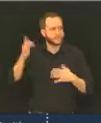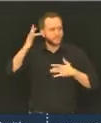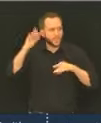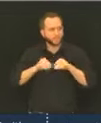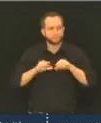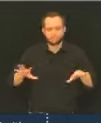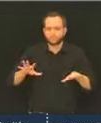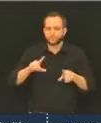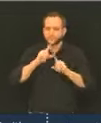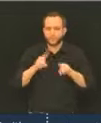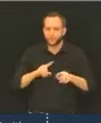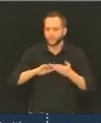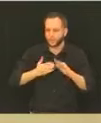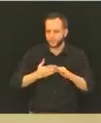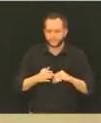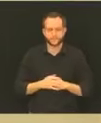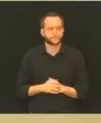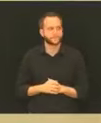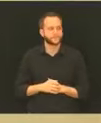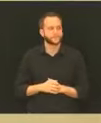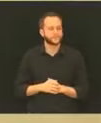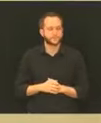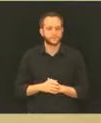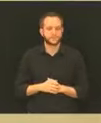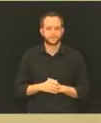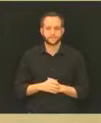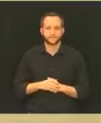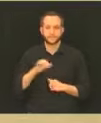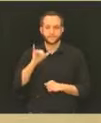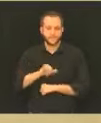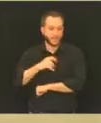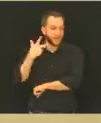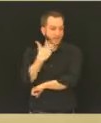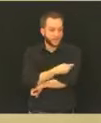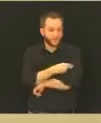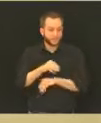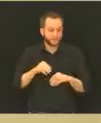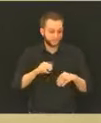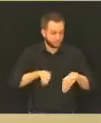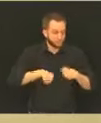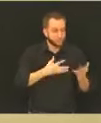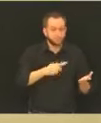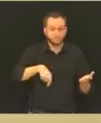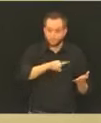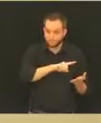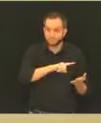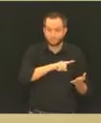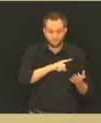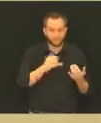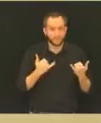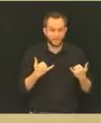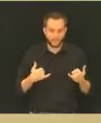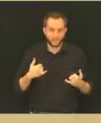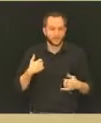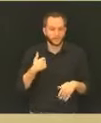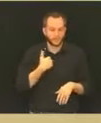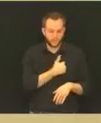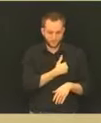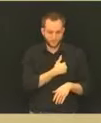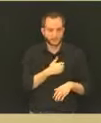the vaccination of the long-term care facilities is occurring through the national pharmacy program,